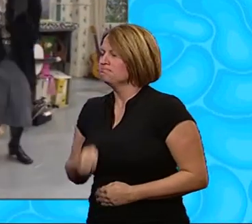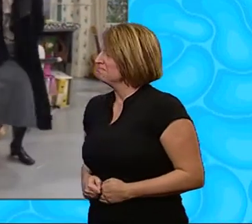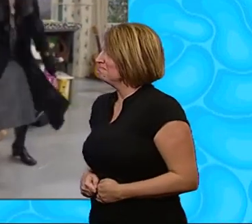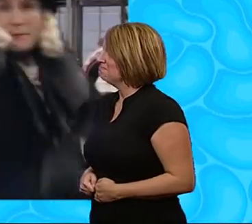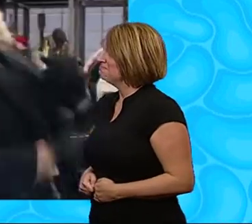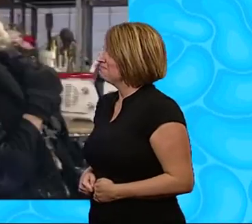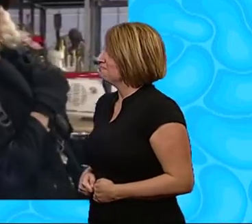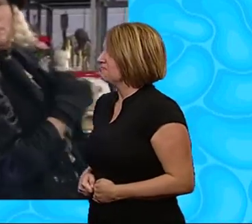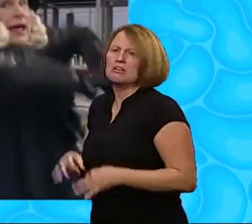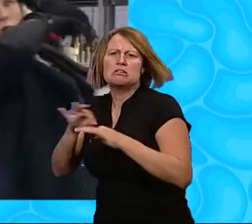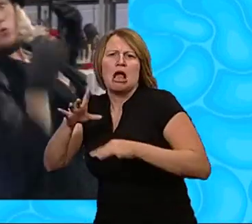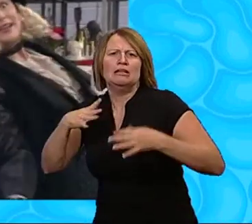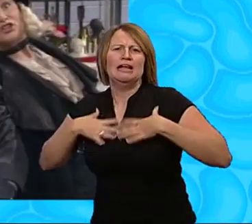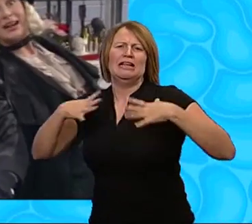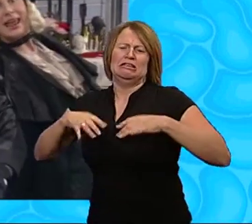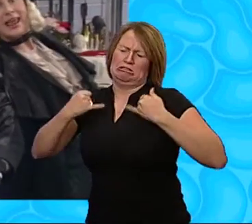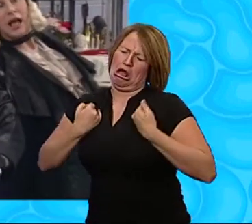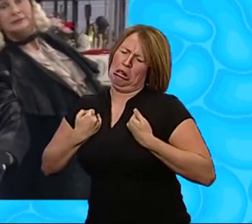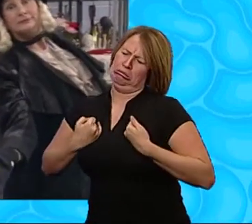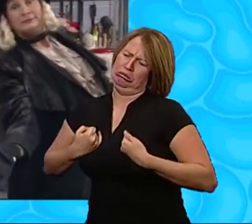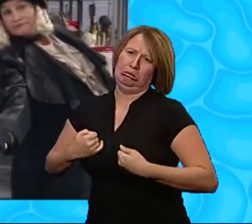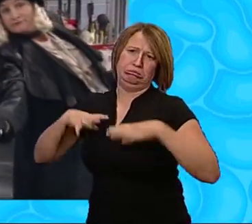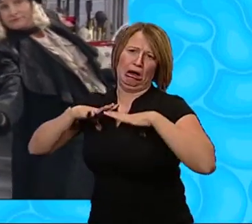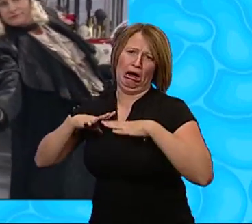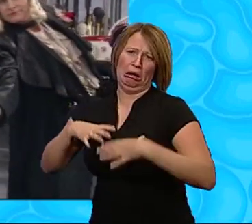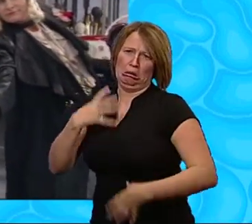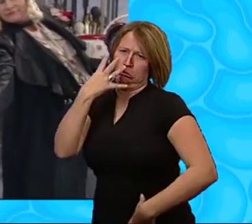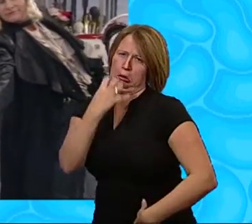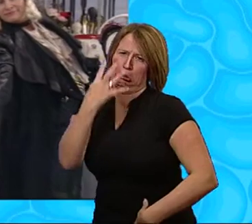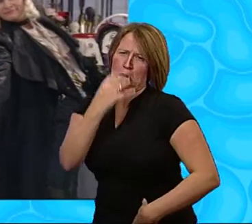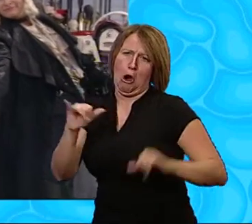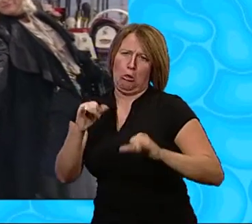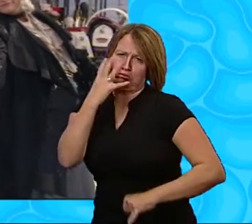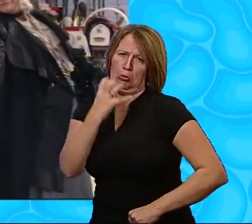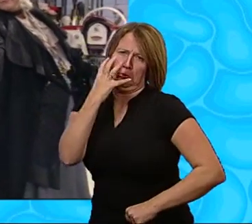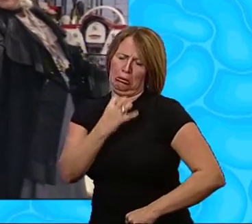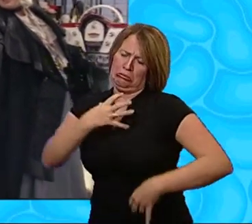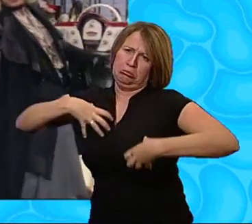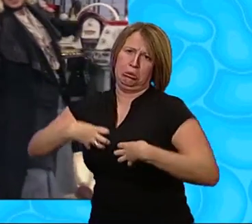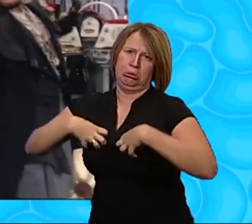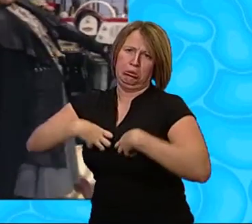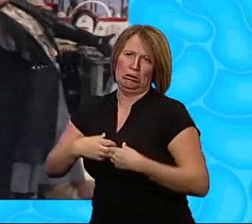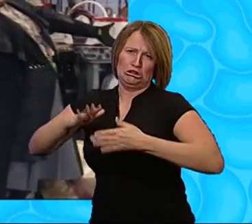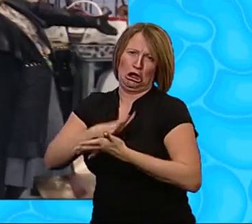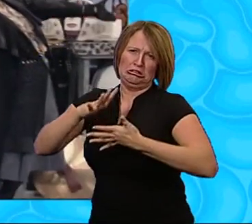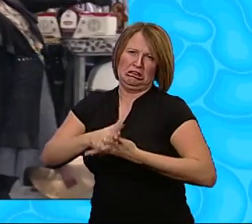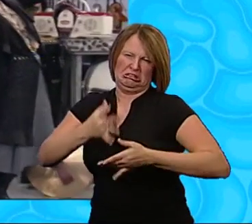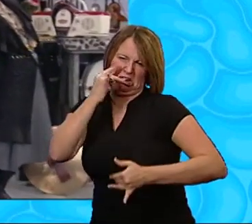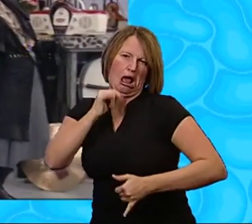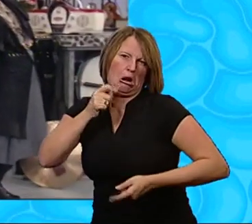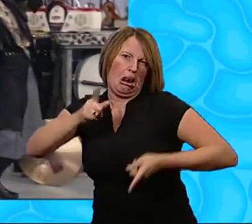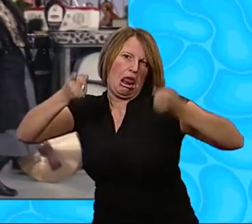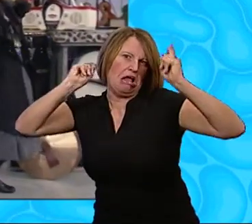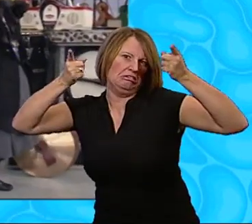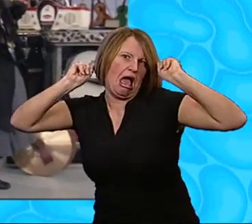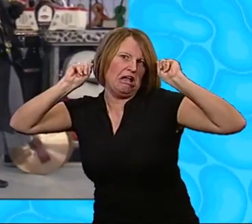Instead I'm a terribly, whingeingly, horribly, nastily Crumpily, grottily, dastardly